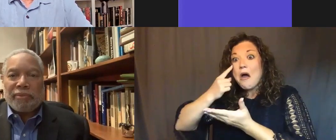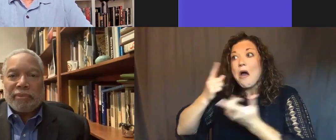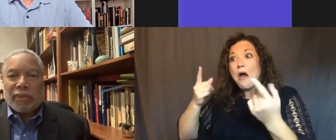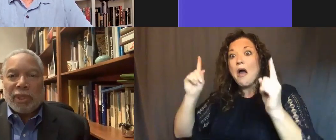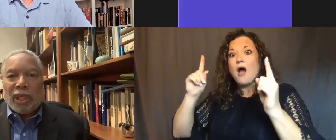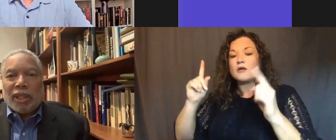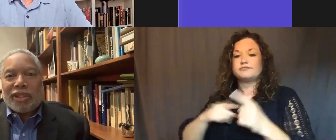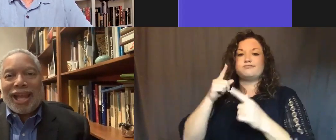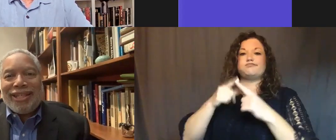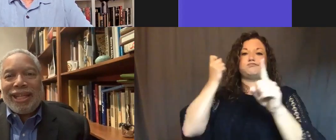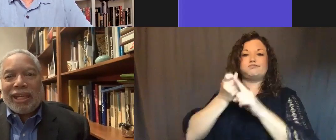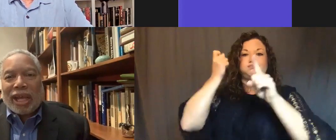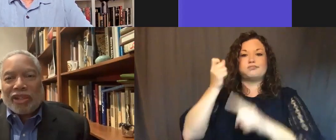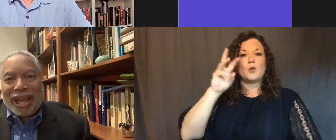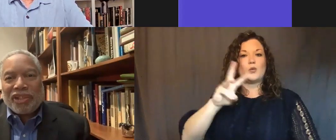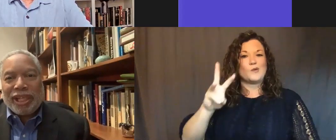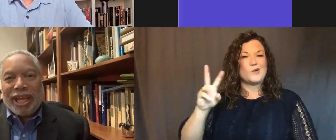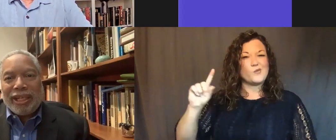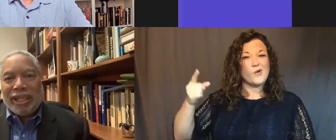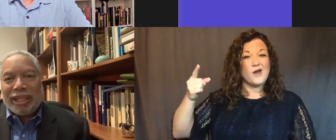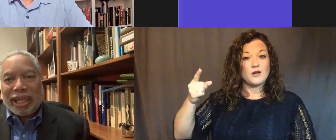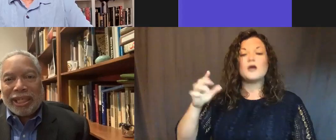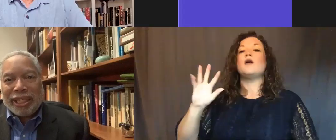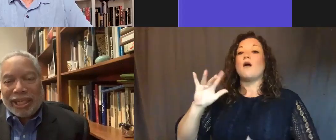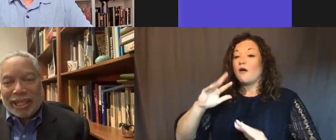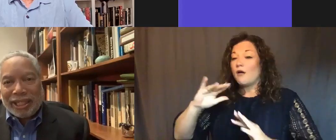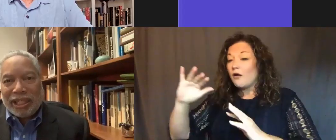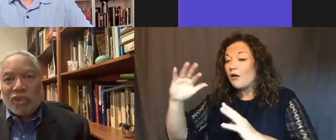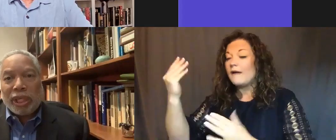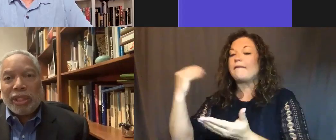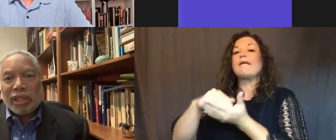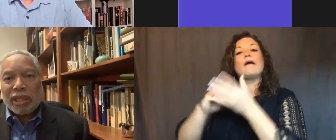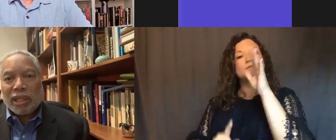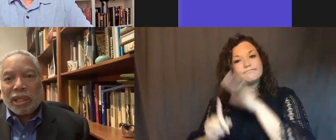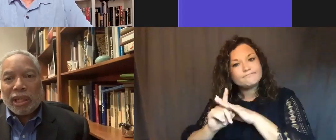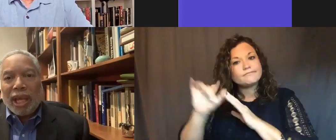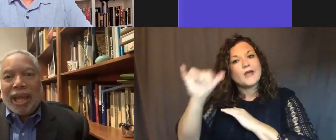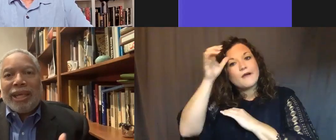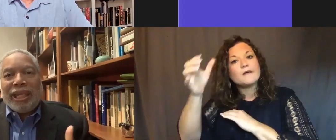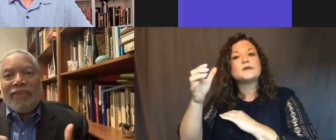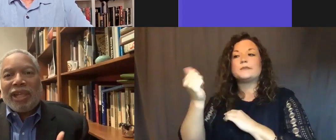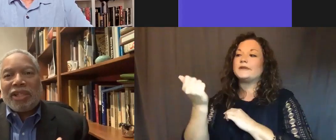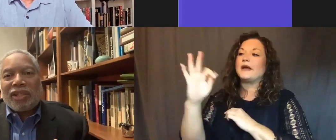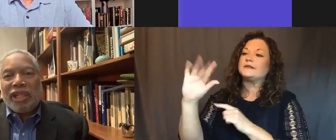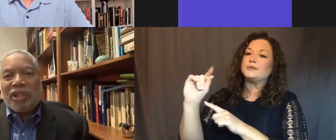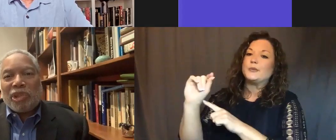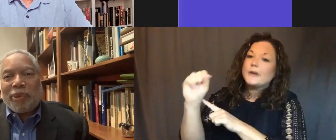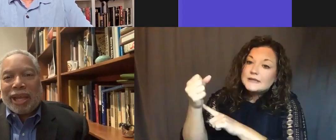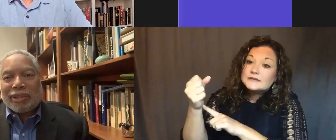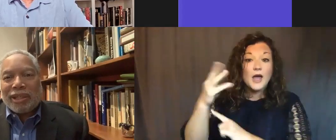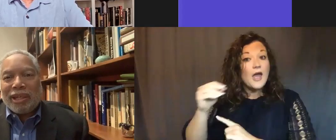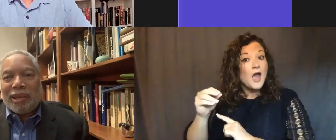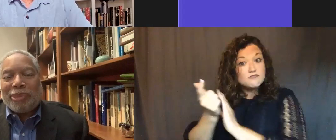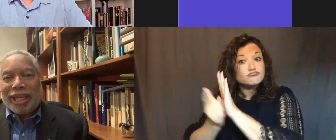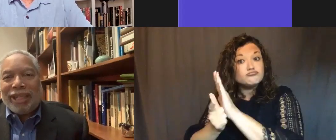occurred. This idea got traction again in the 1920s, and even legislation was